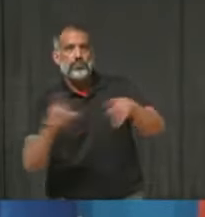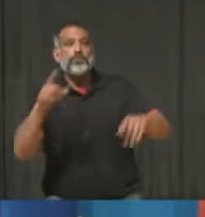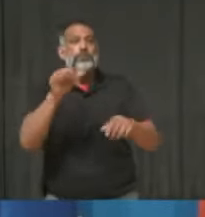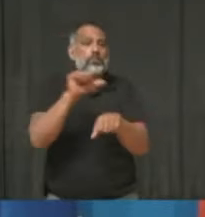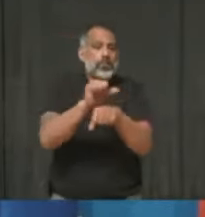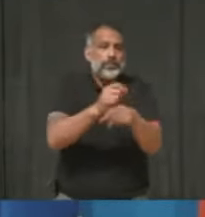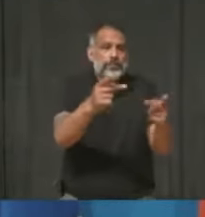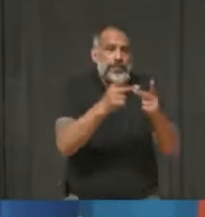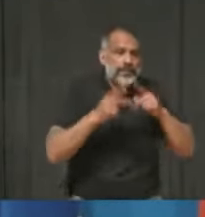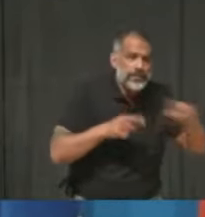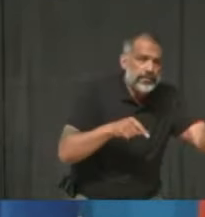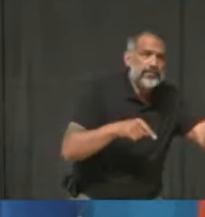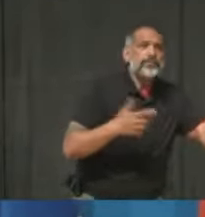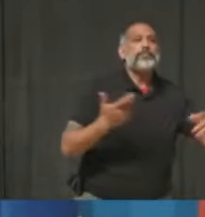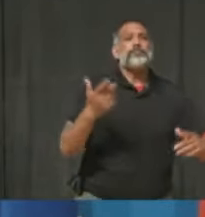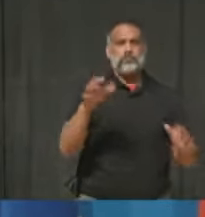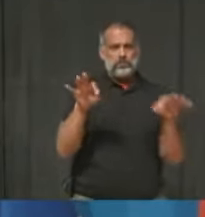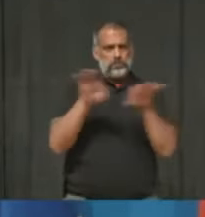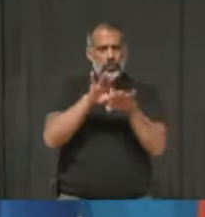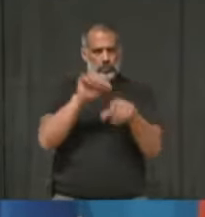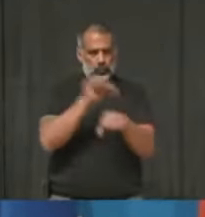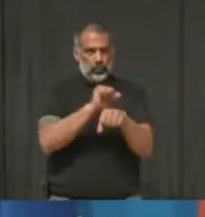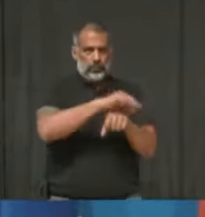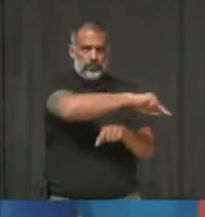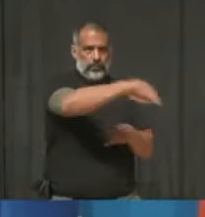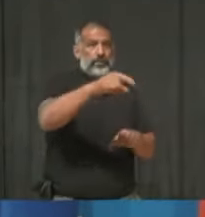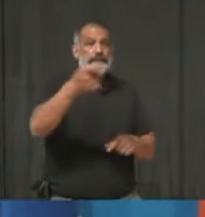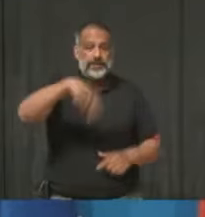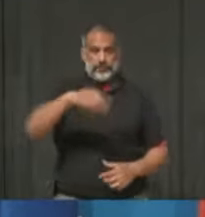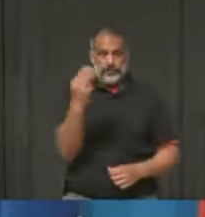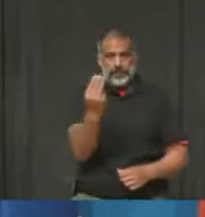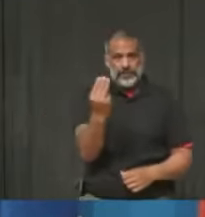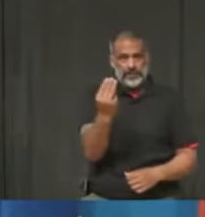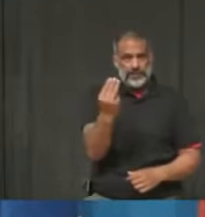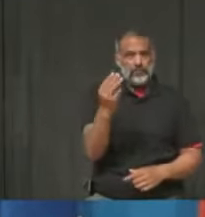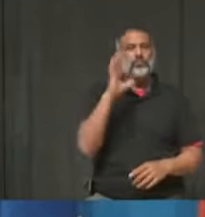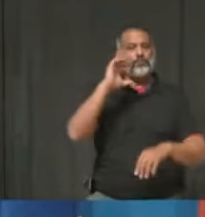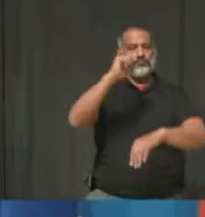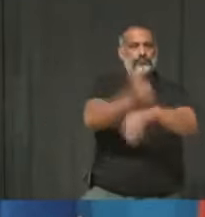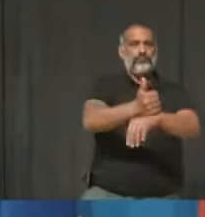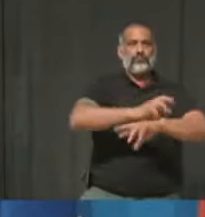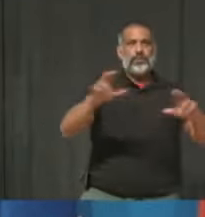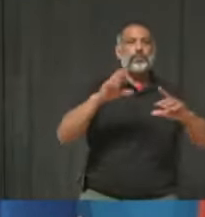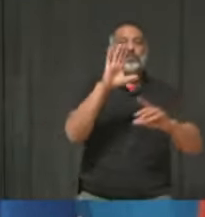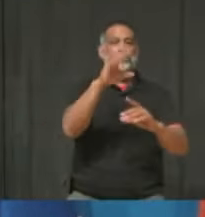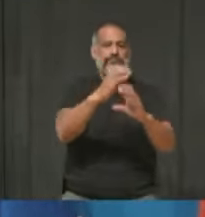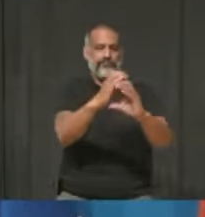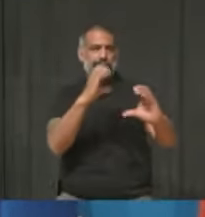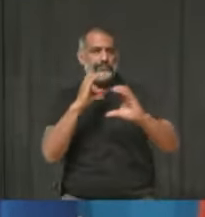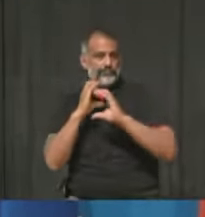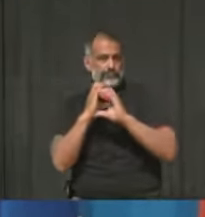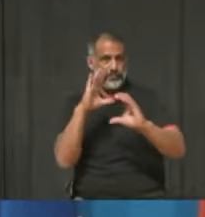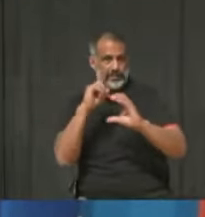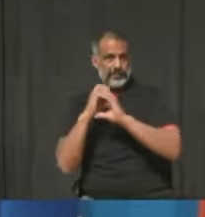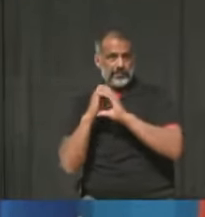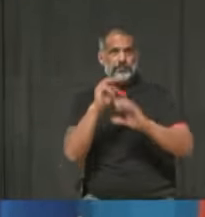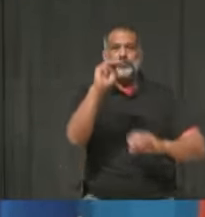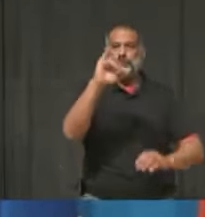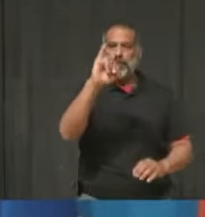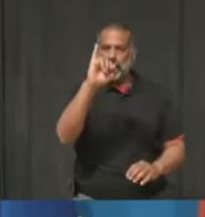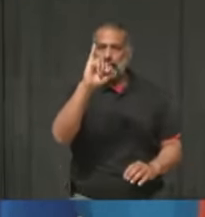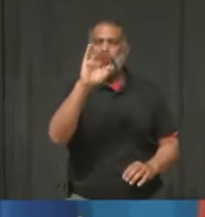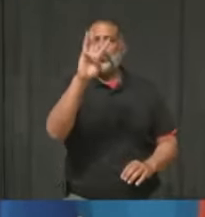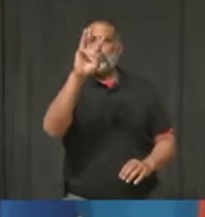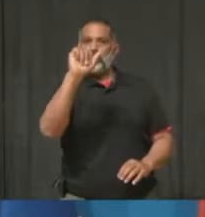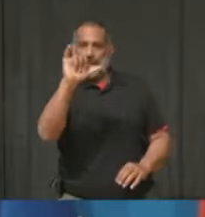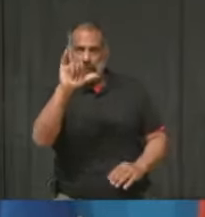and Tuesday, we will be launching a vaccine clinic for MyWay Transit staff at our Central Parkway Transit